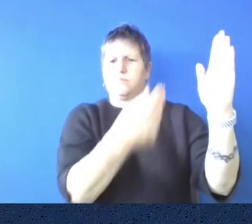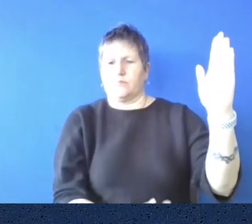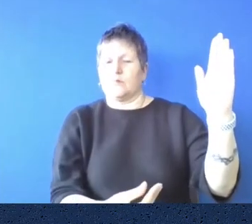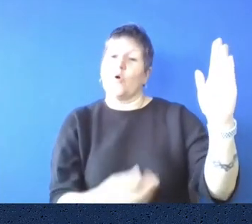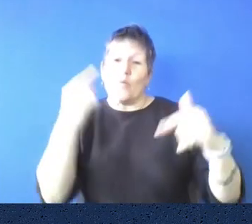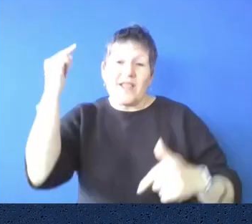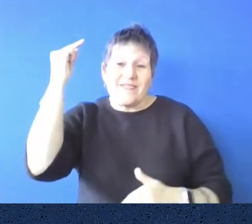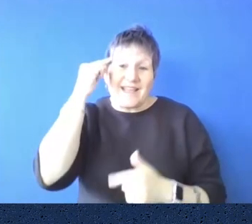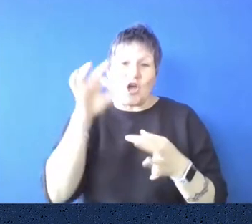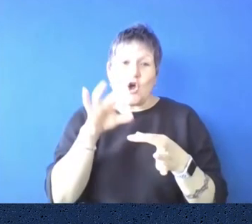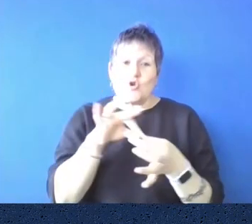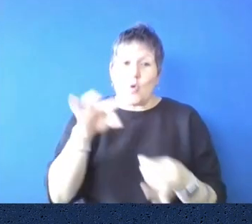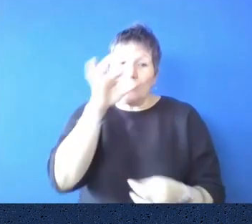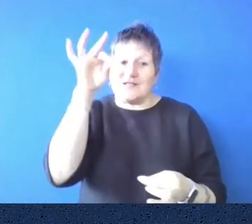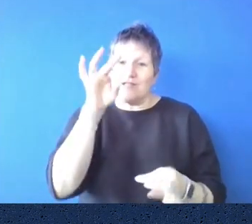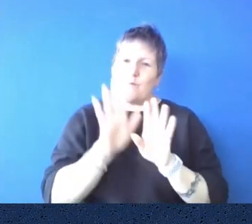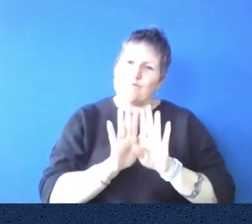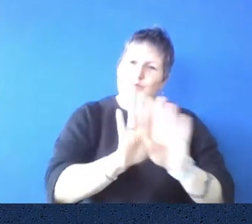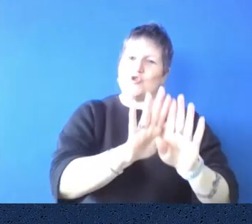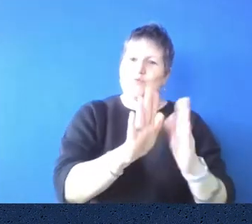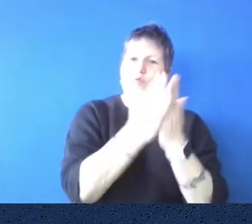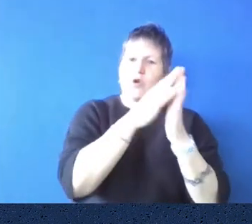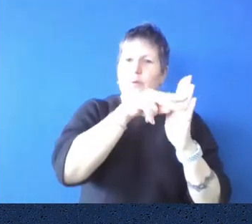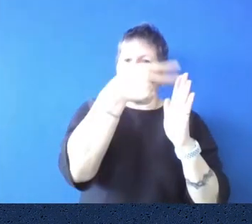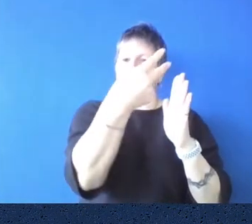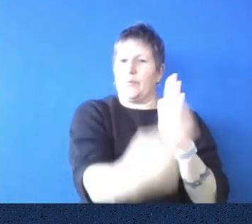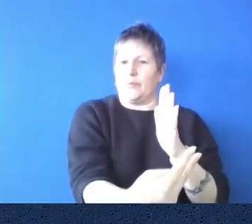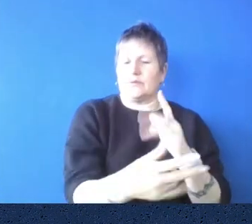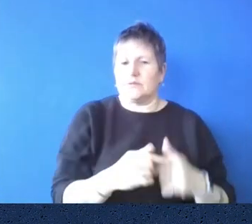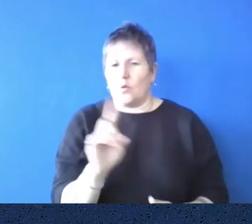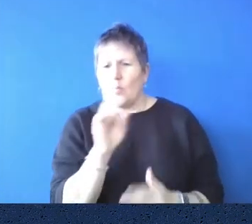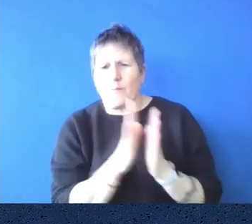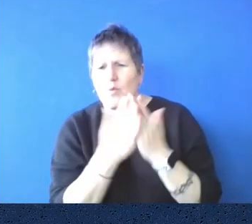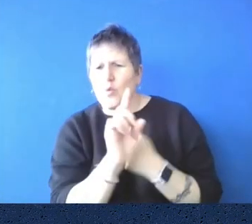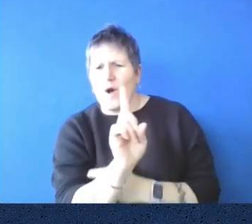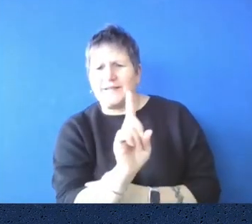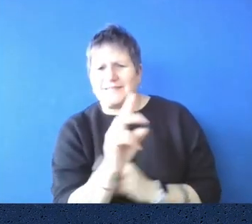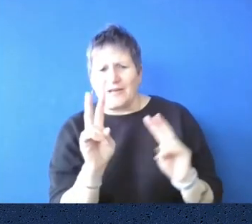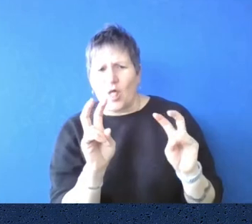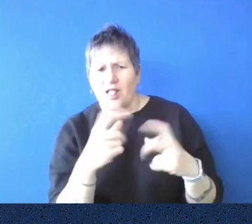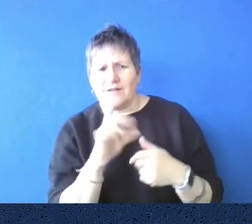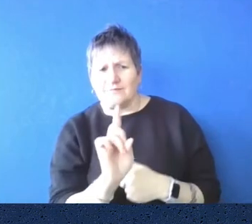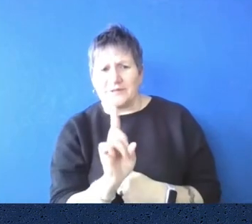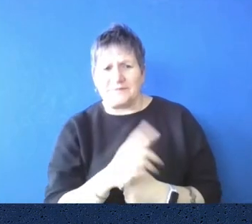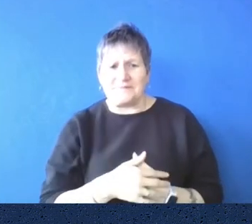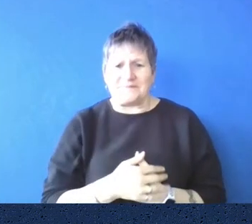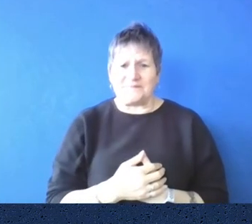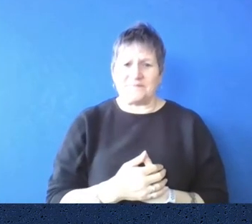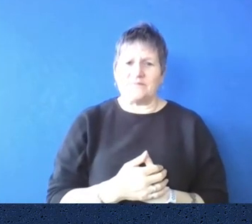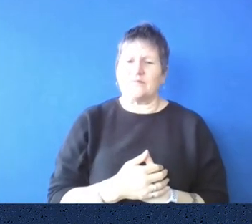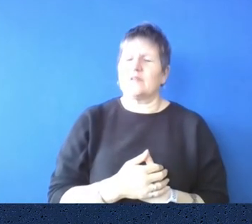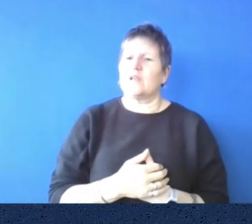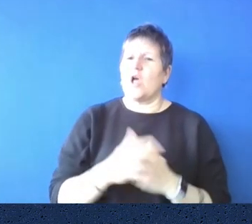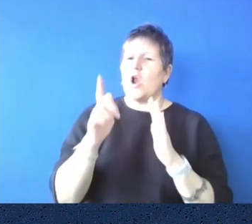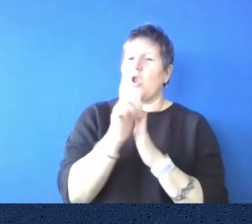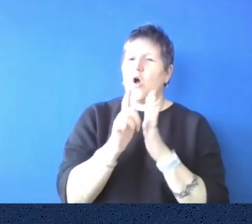that had assisted. And what is, what's the, what's the ghost's favoured reading material? was the ghost? Um, it was, um, laws that hadn't